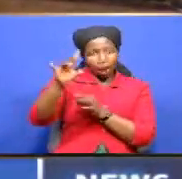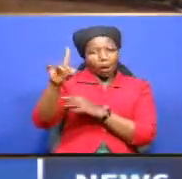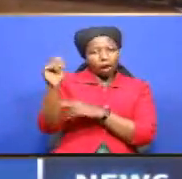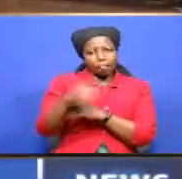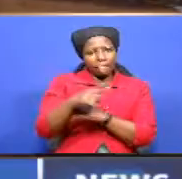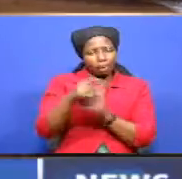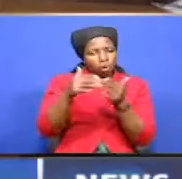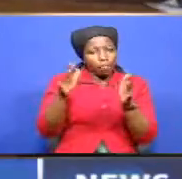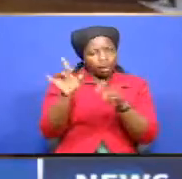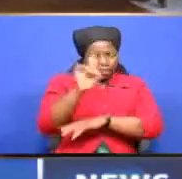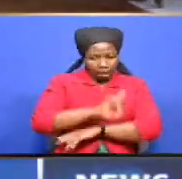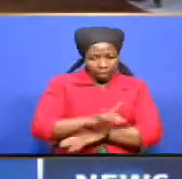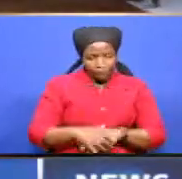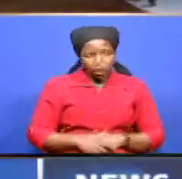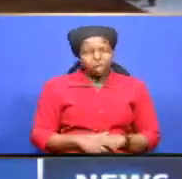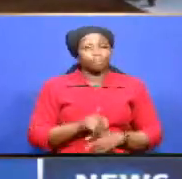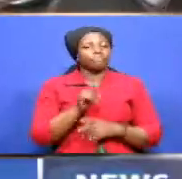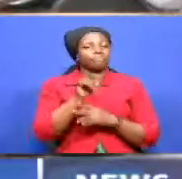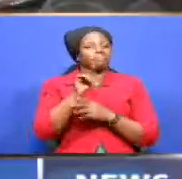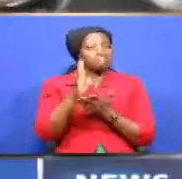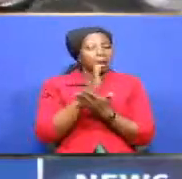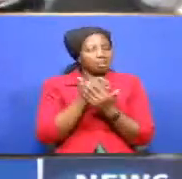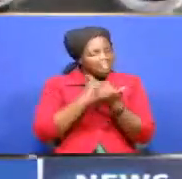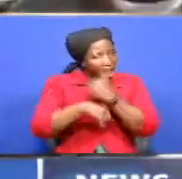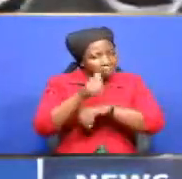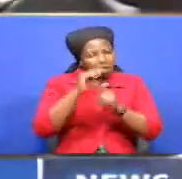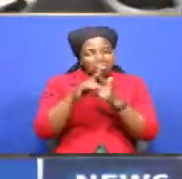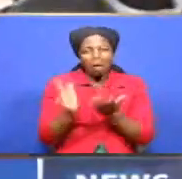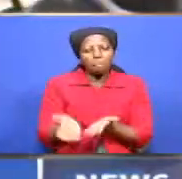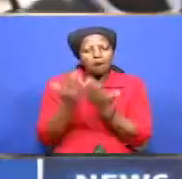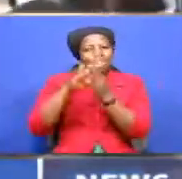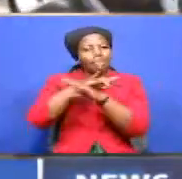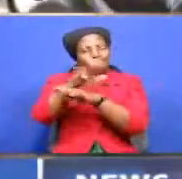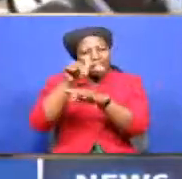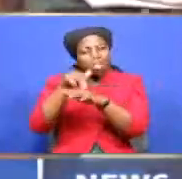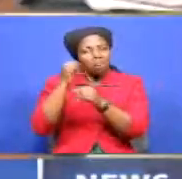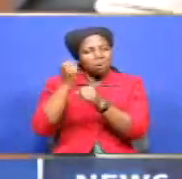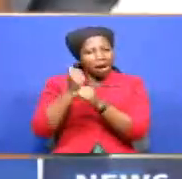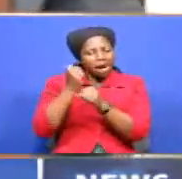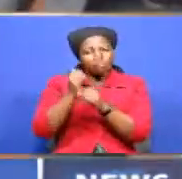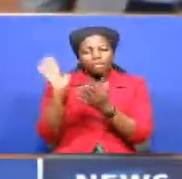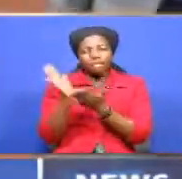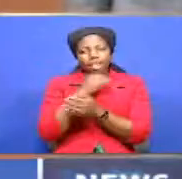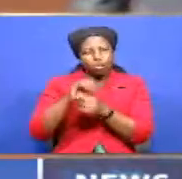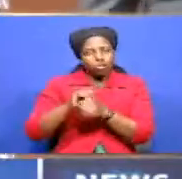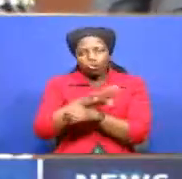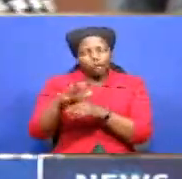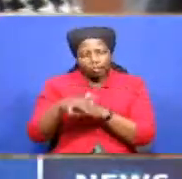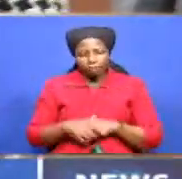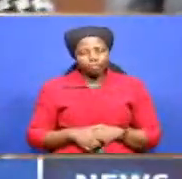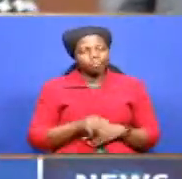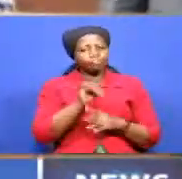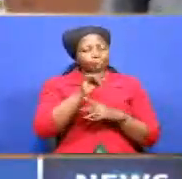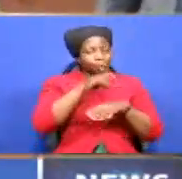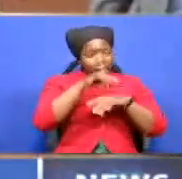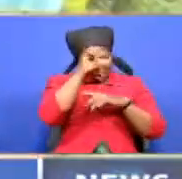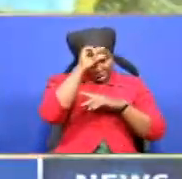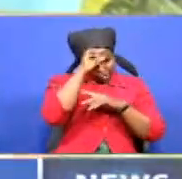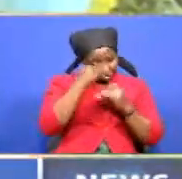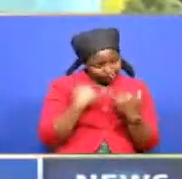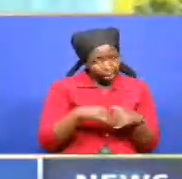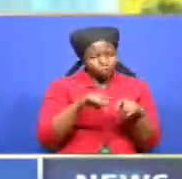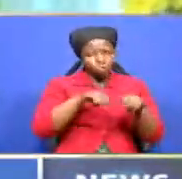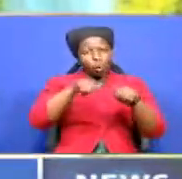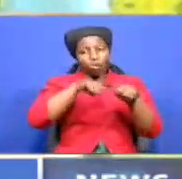as part of efforts to scale up national efforts to fight the spread of the virus and as the government strives to mitigate the effects of